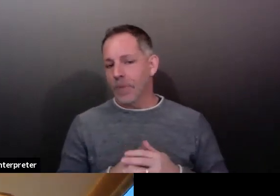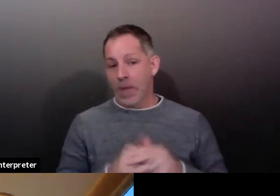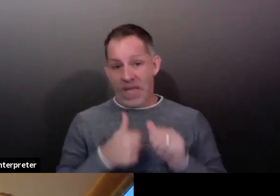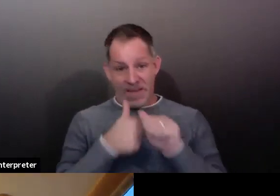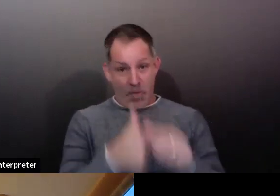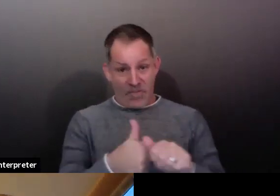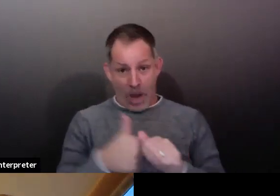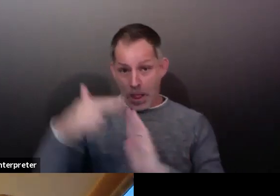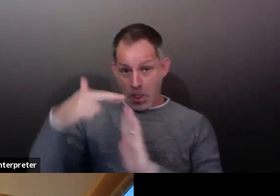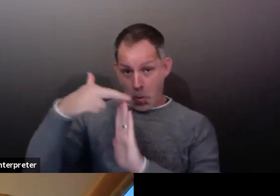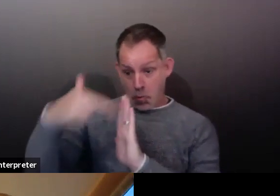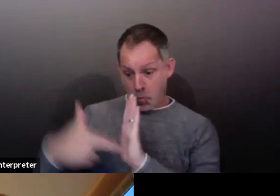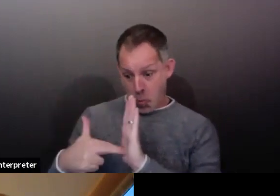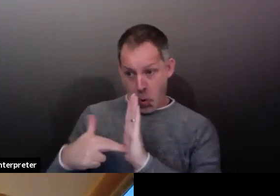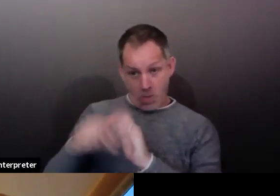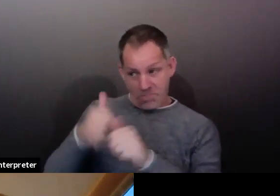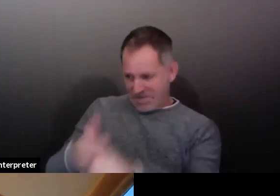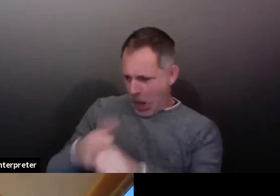influenza.